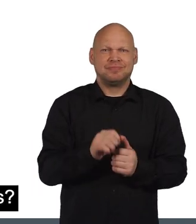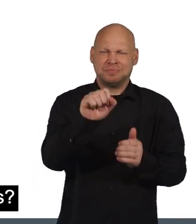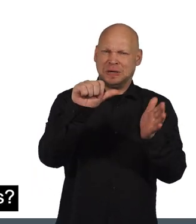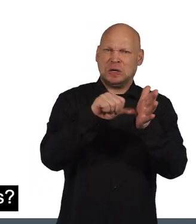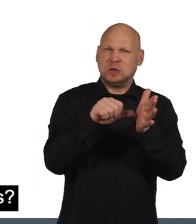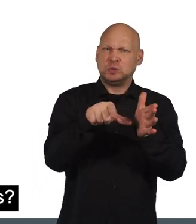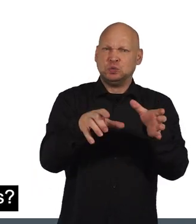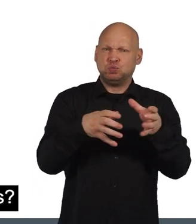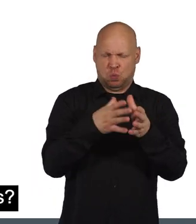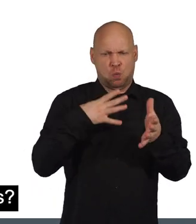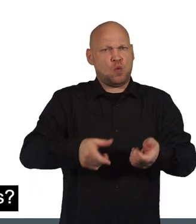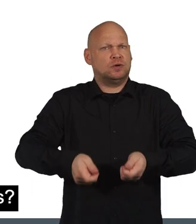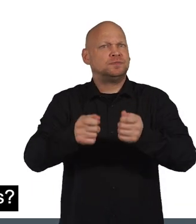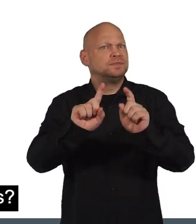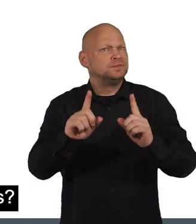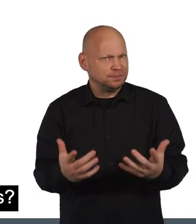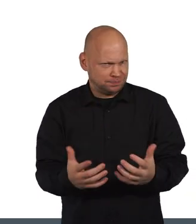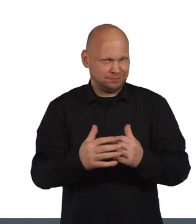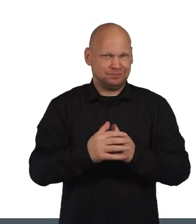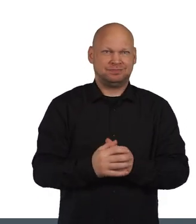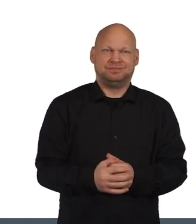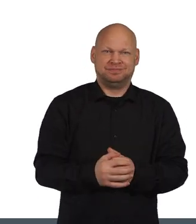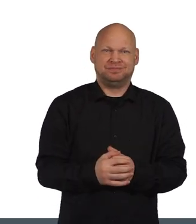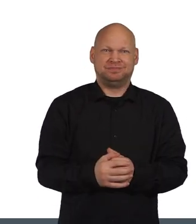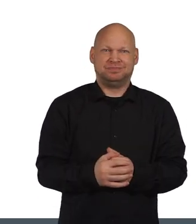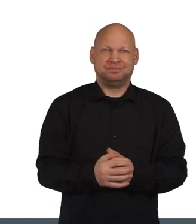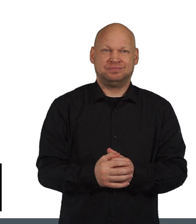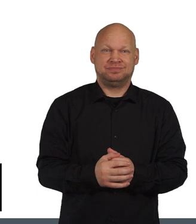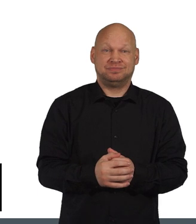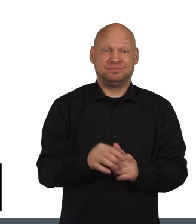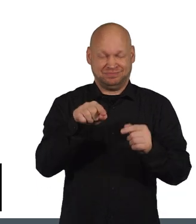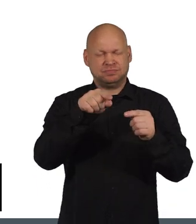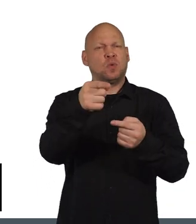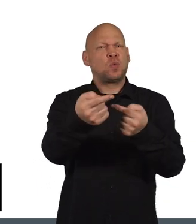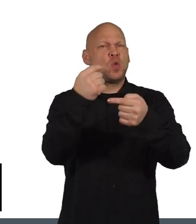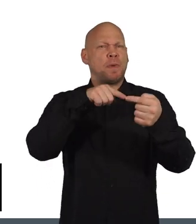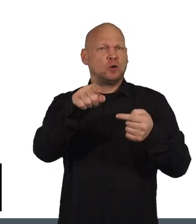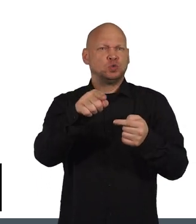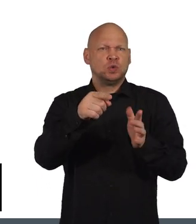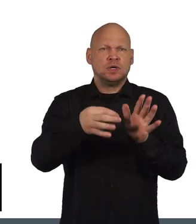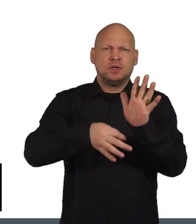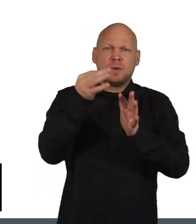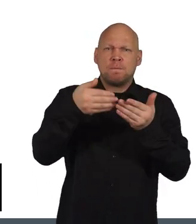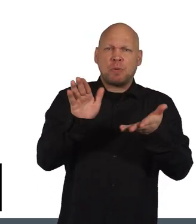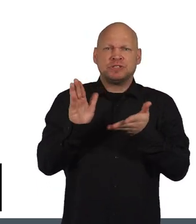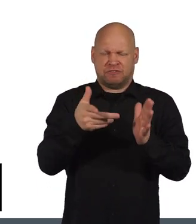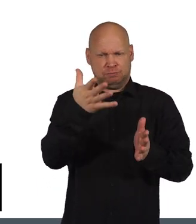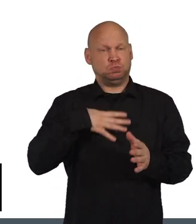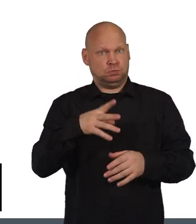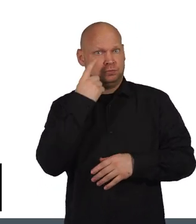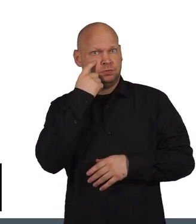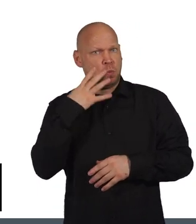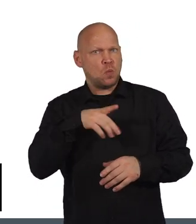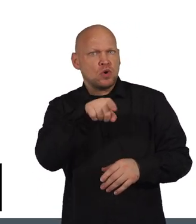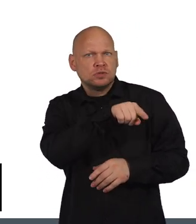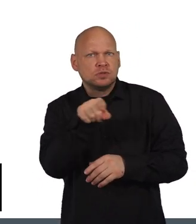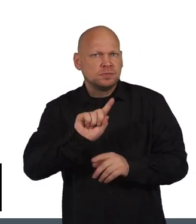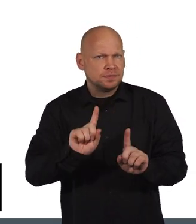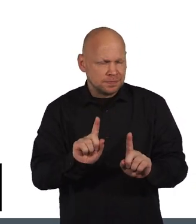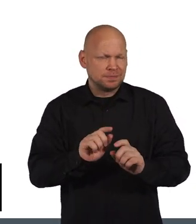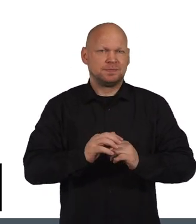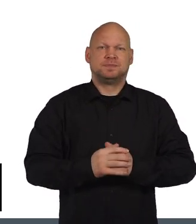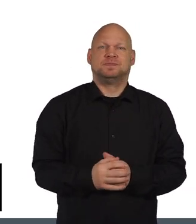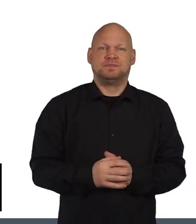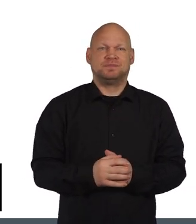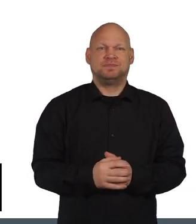What is the issue your group wants to address? For this, go back to the improvements to public services